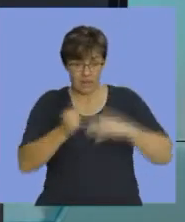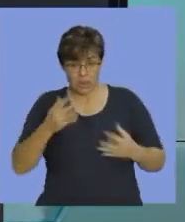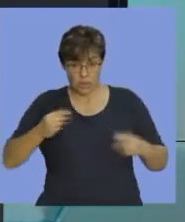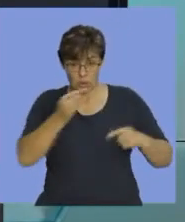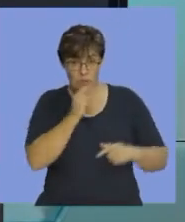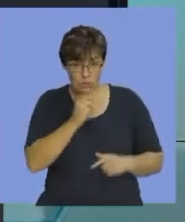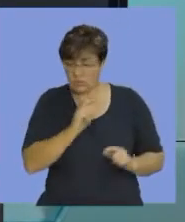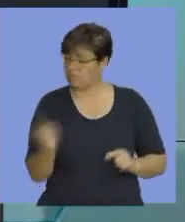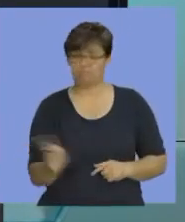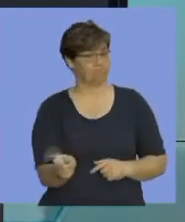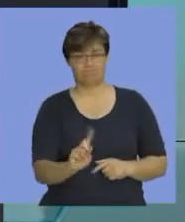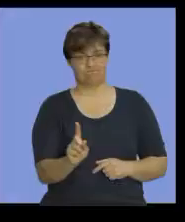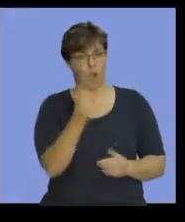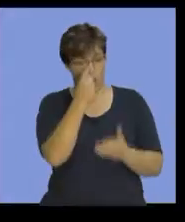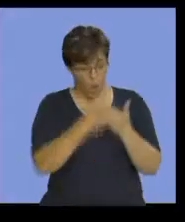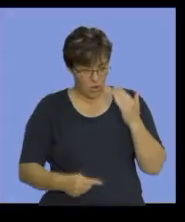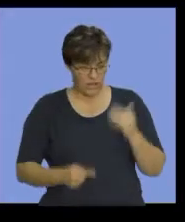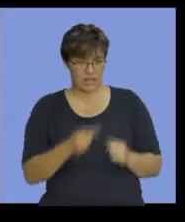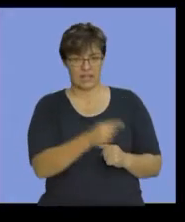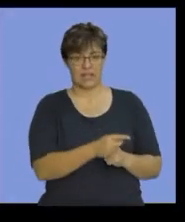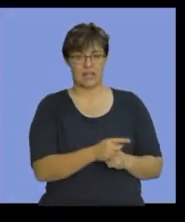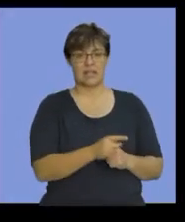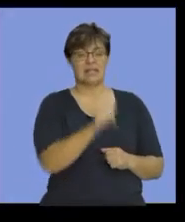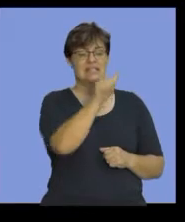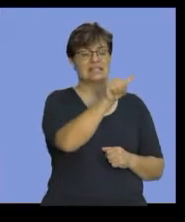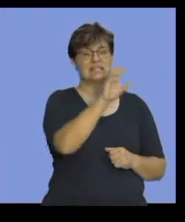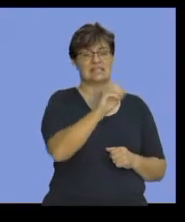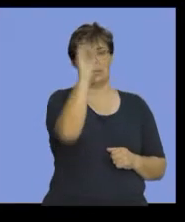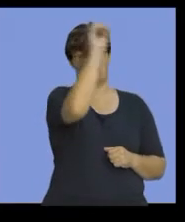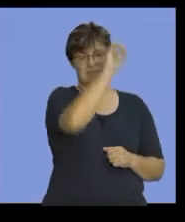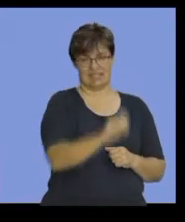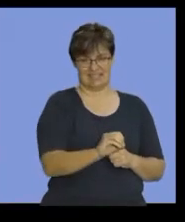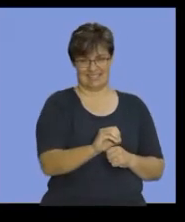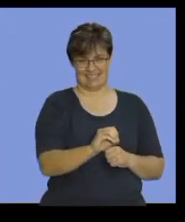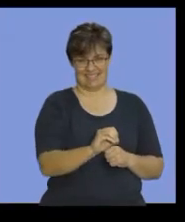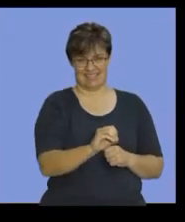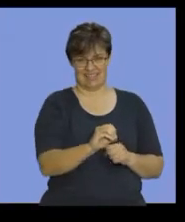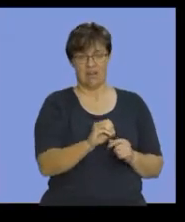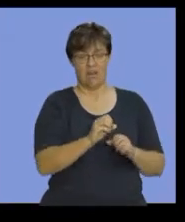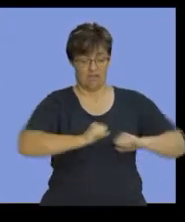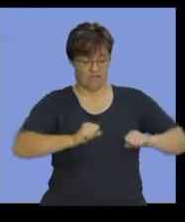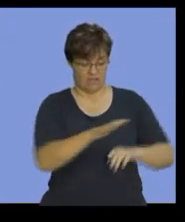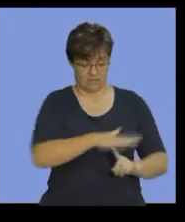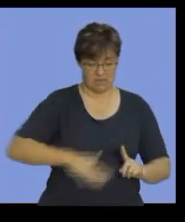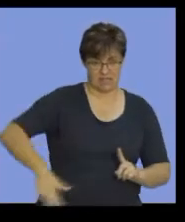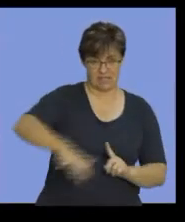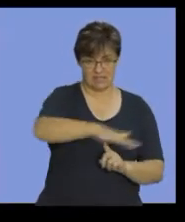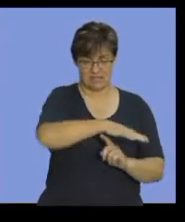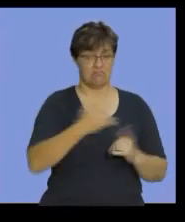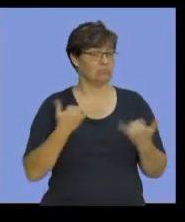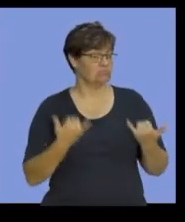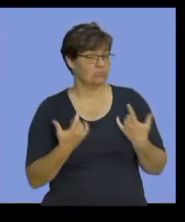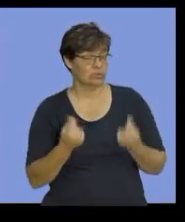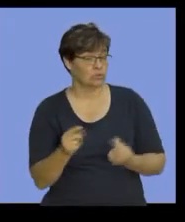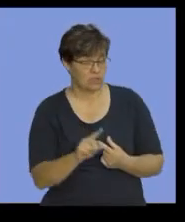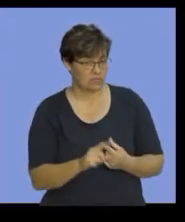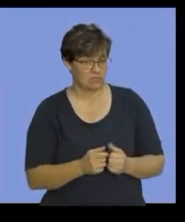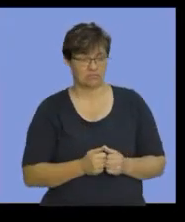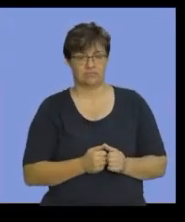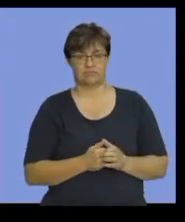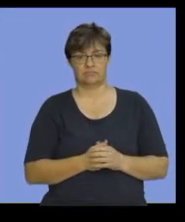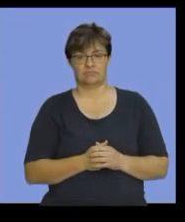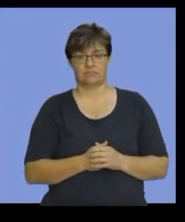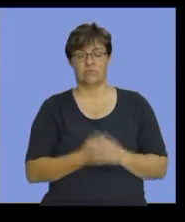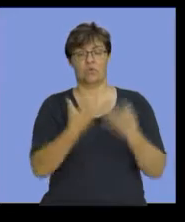The factory only occupies 60% of the floor space. So what do we do? This is what we do.